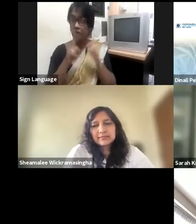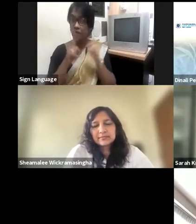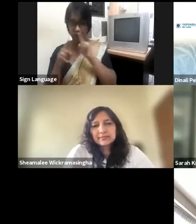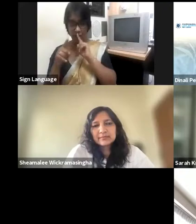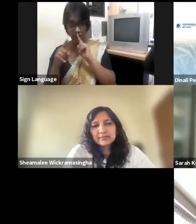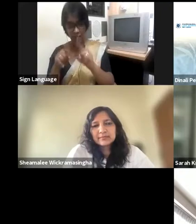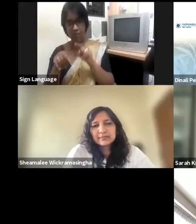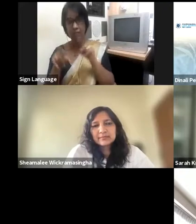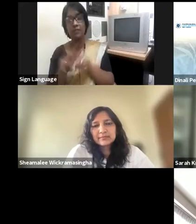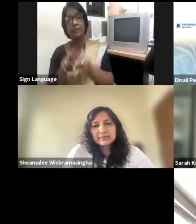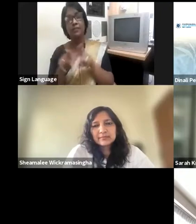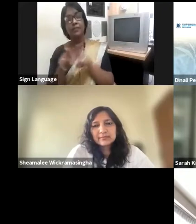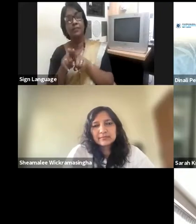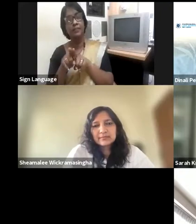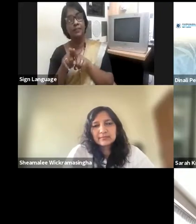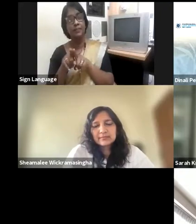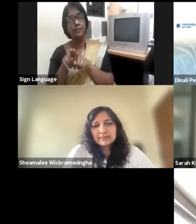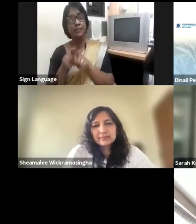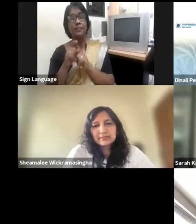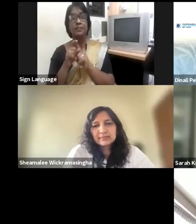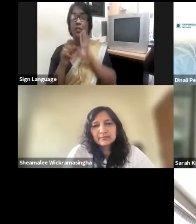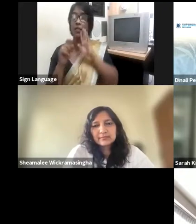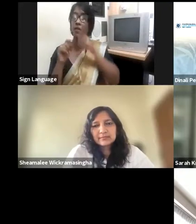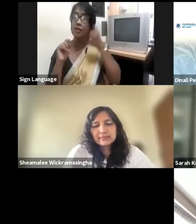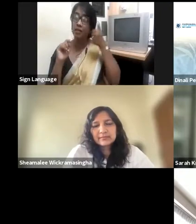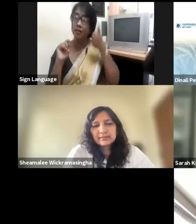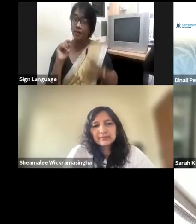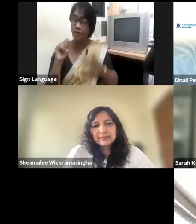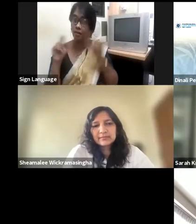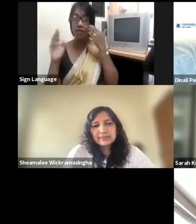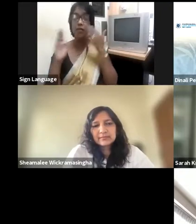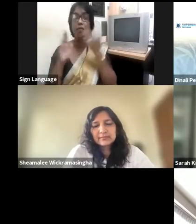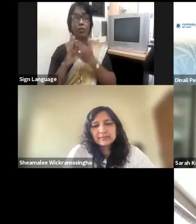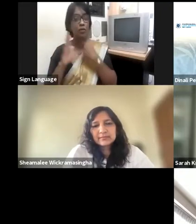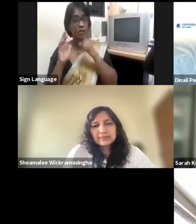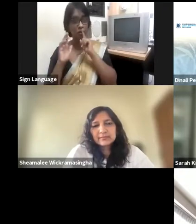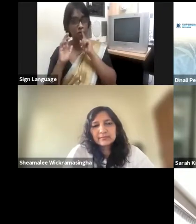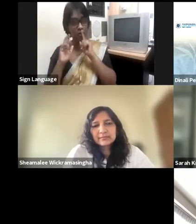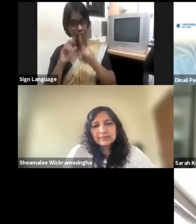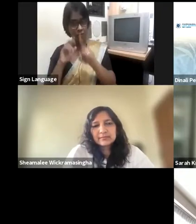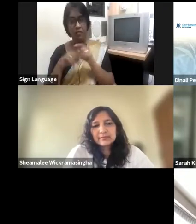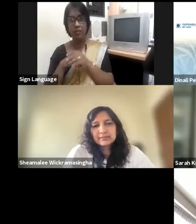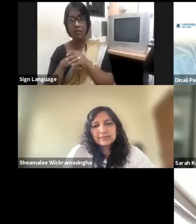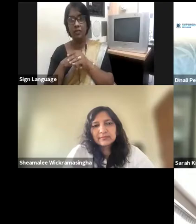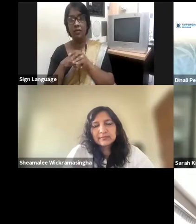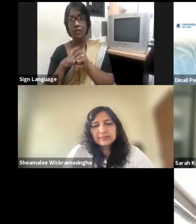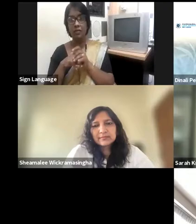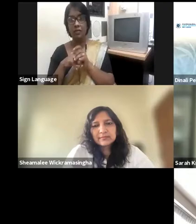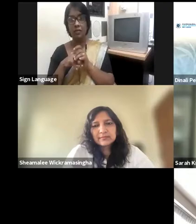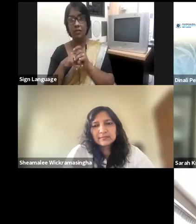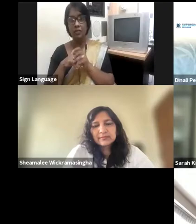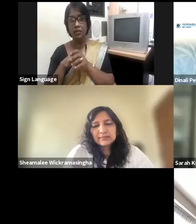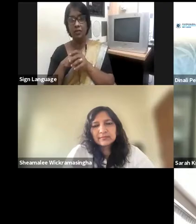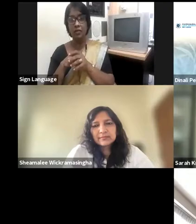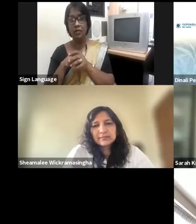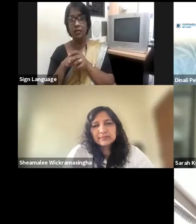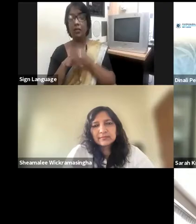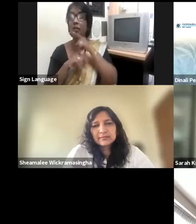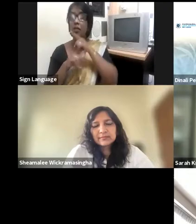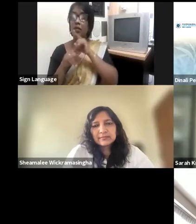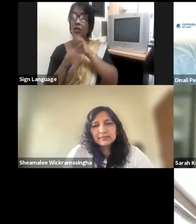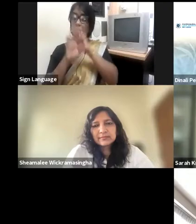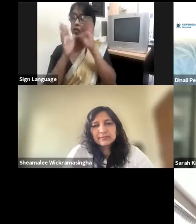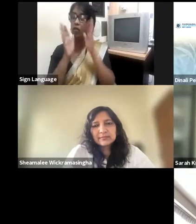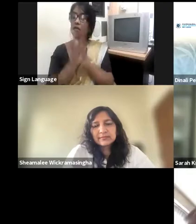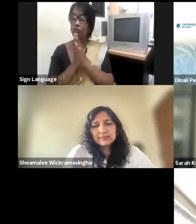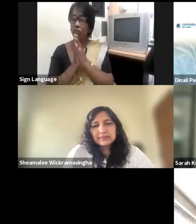interesting aspects that were shared in terms of creating that environment, making it nurturing